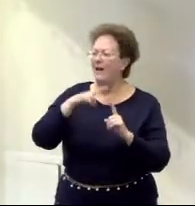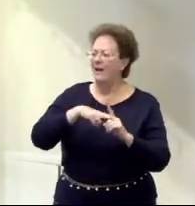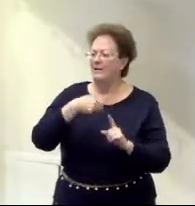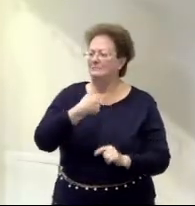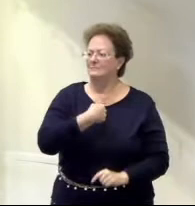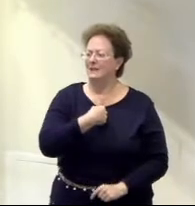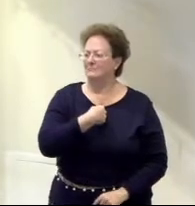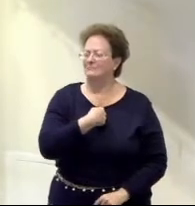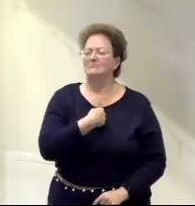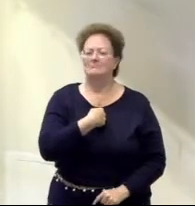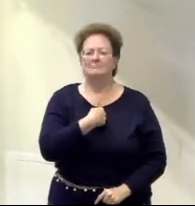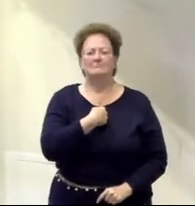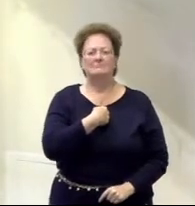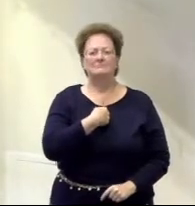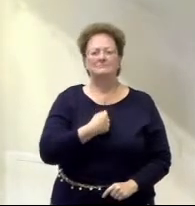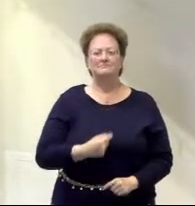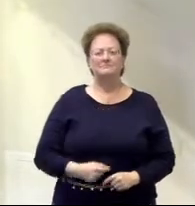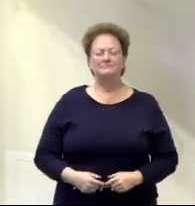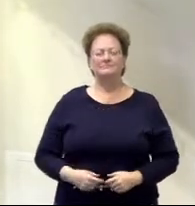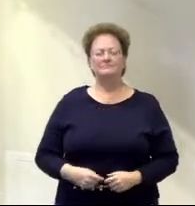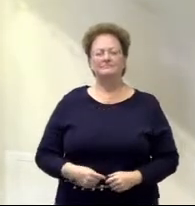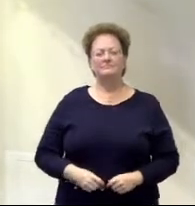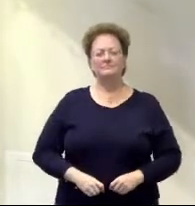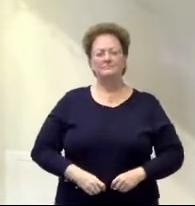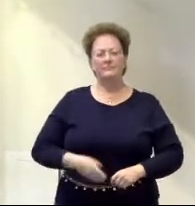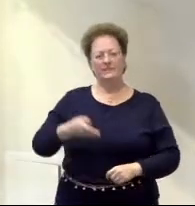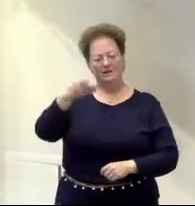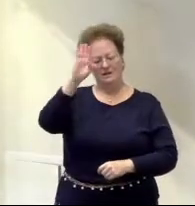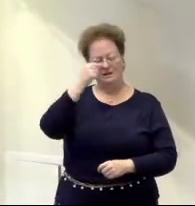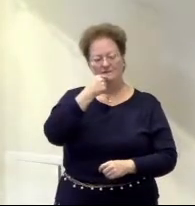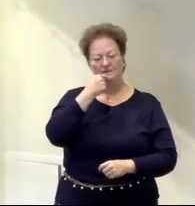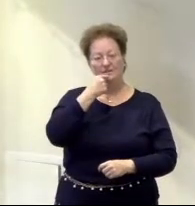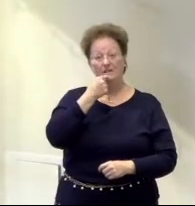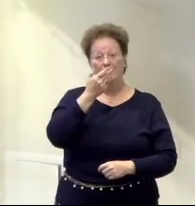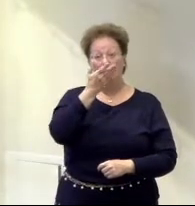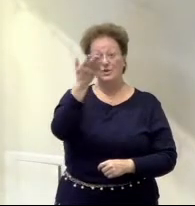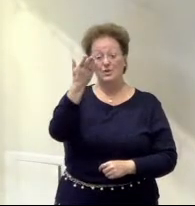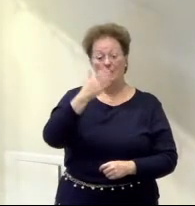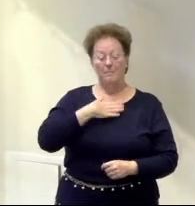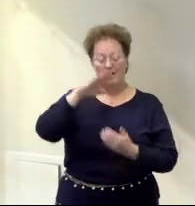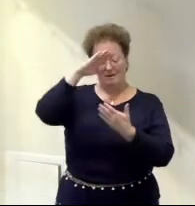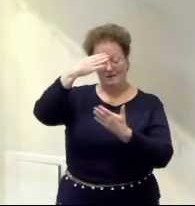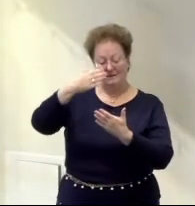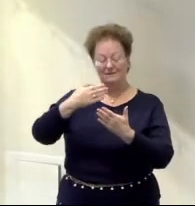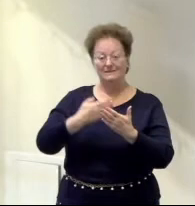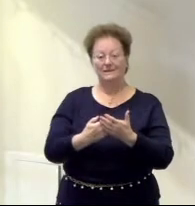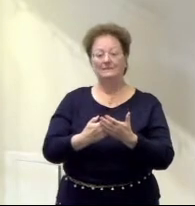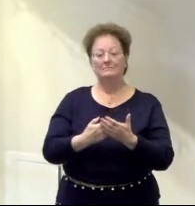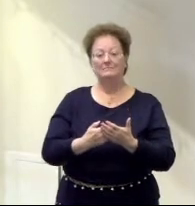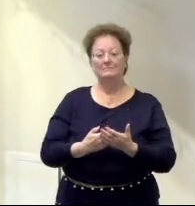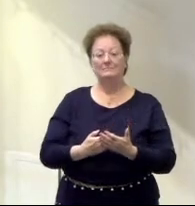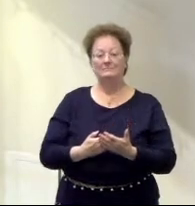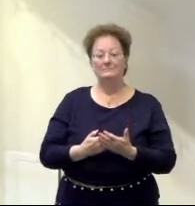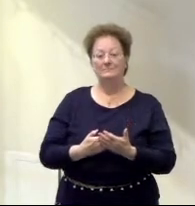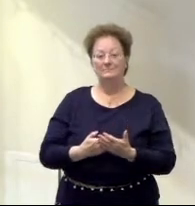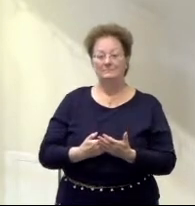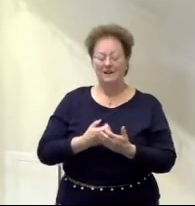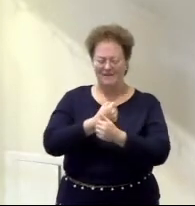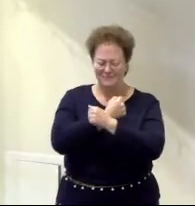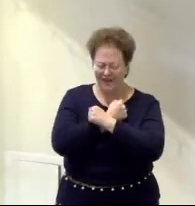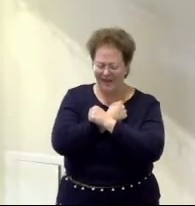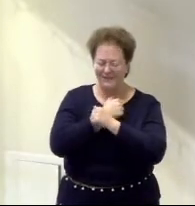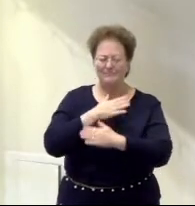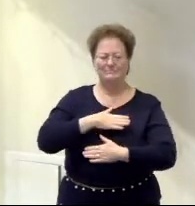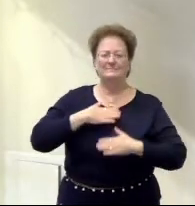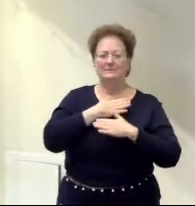Let's go back to those words once again. God said to Jesus, you are my son whom I love with you. I'm well pleased. That's what he said to him at his baptism.